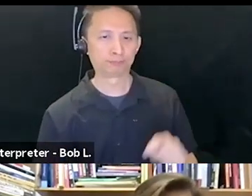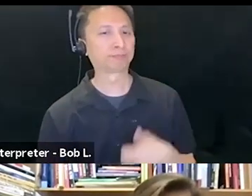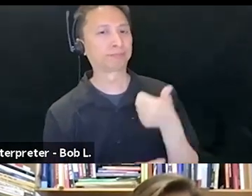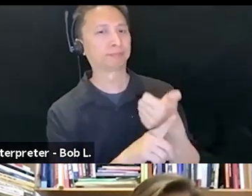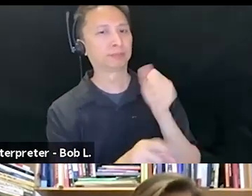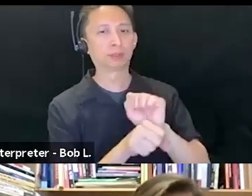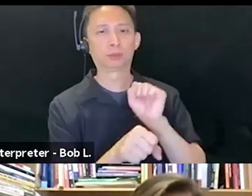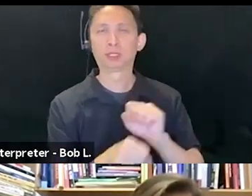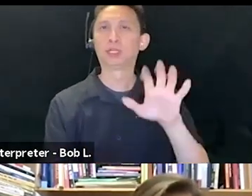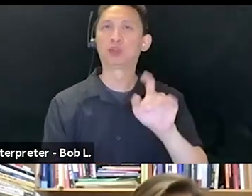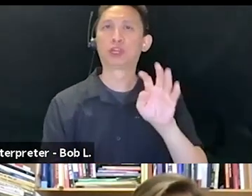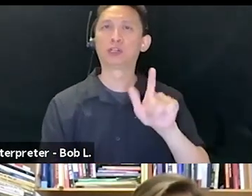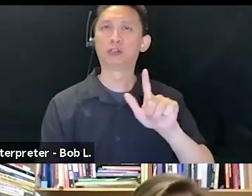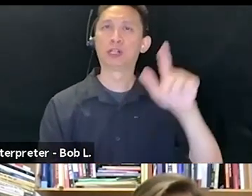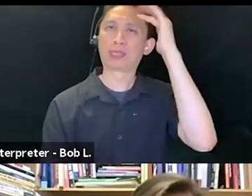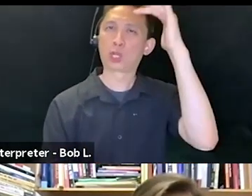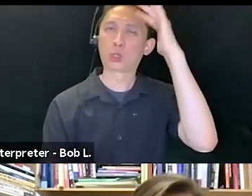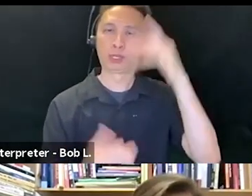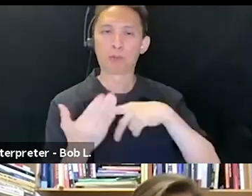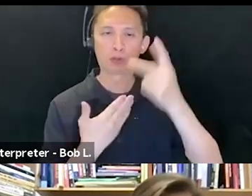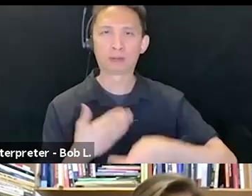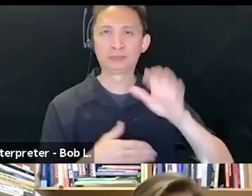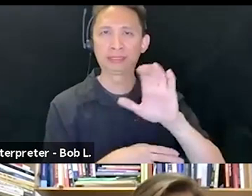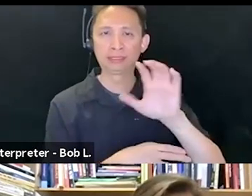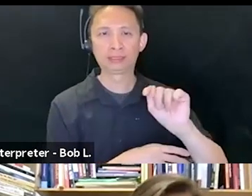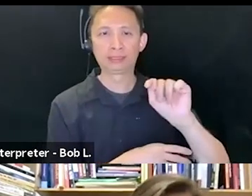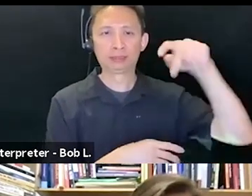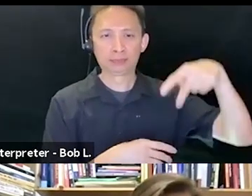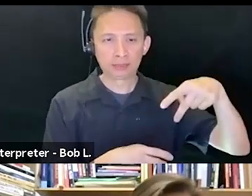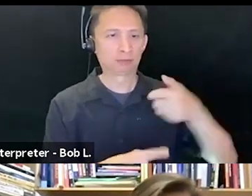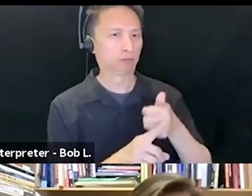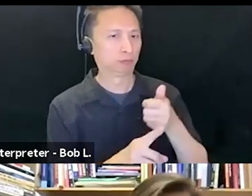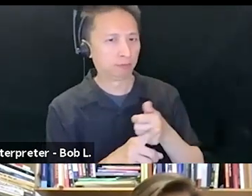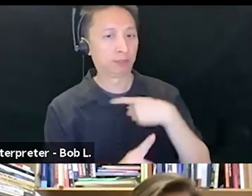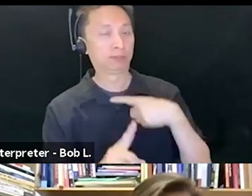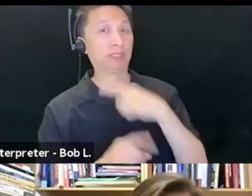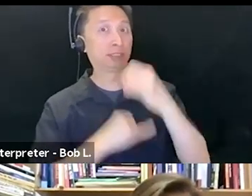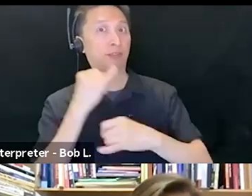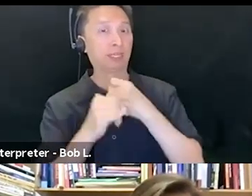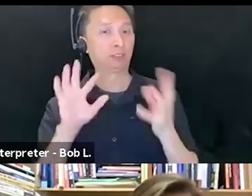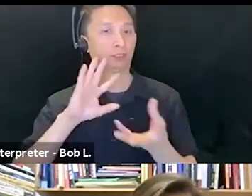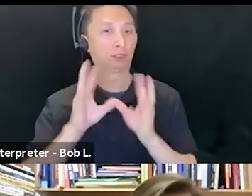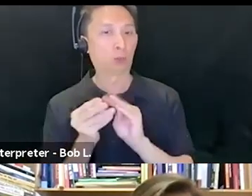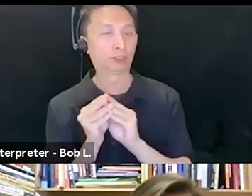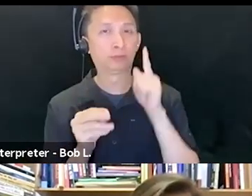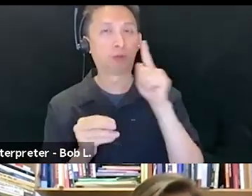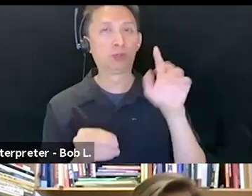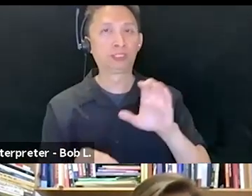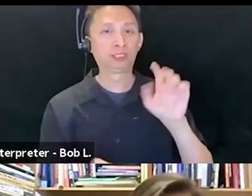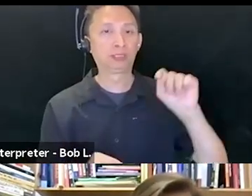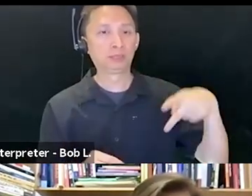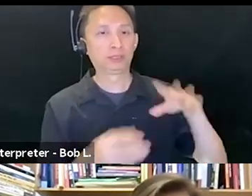and Internationally. She's the author of a very long list of books, so I won't repeat them all, but they